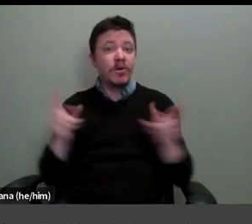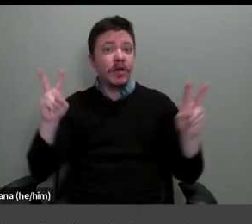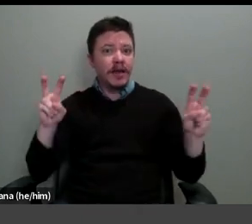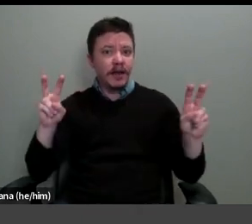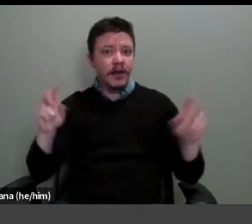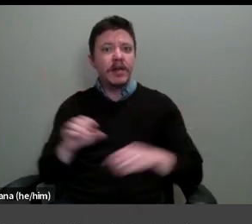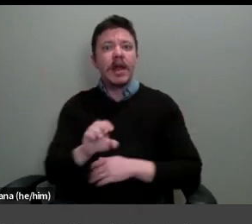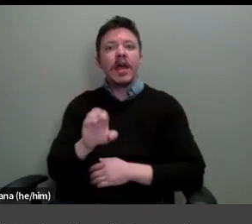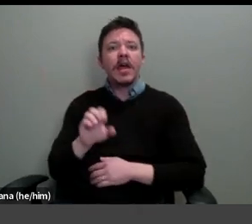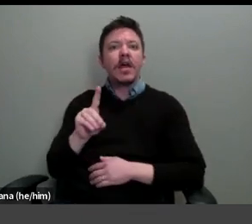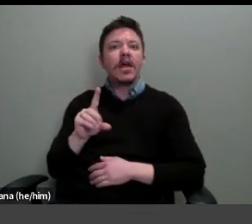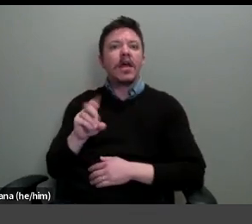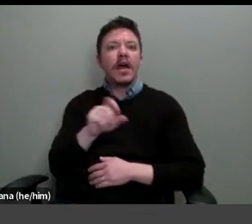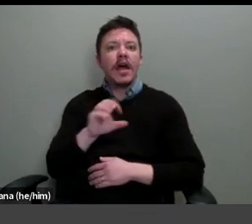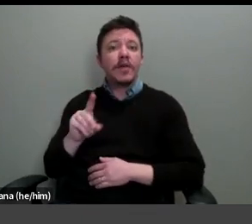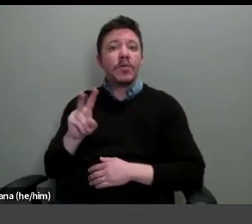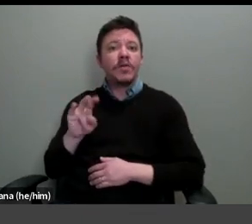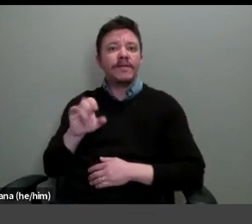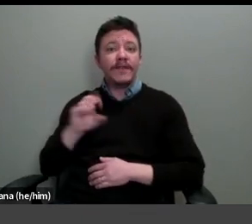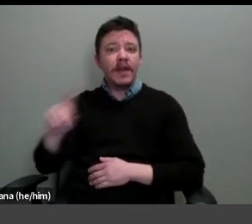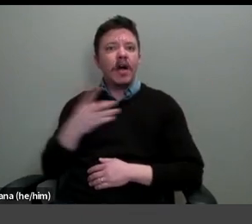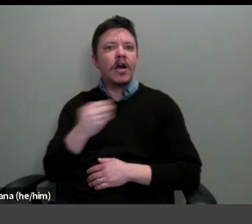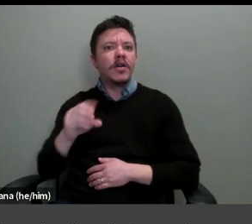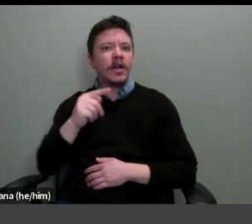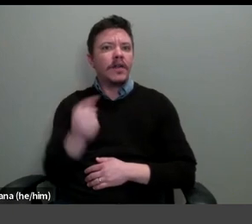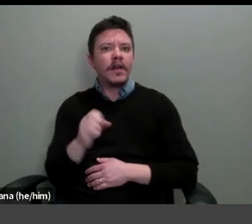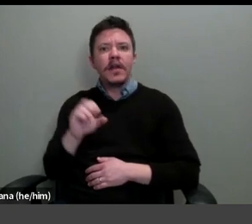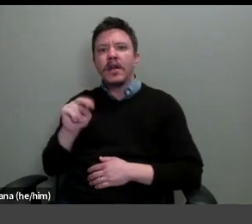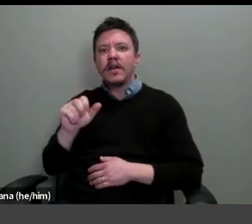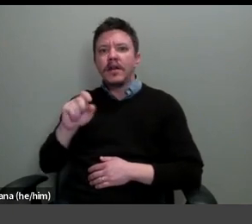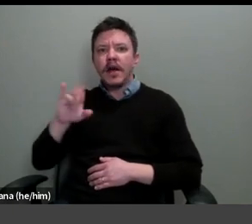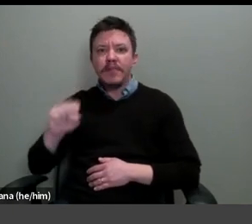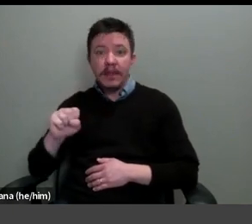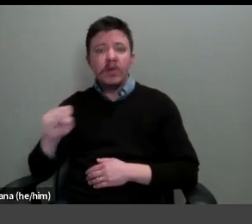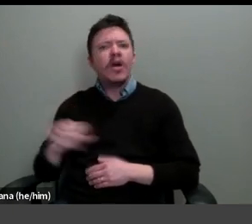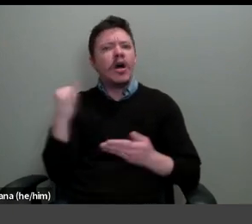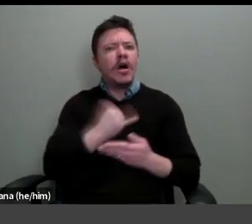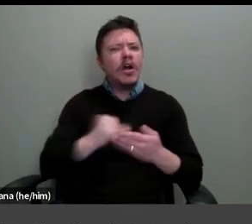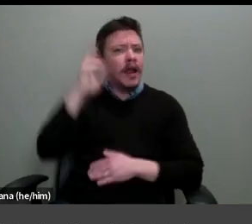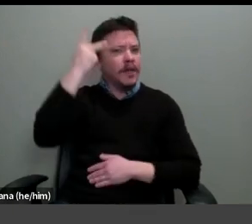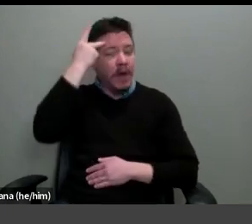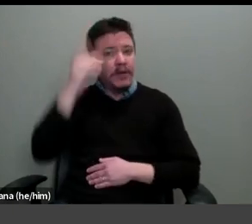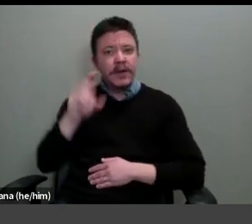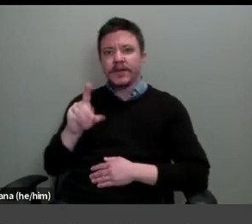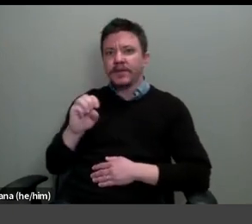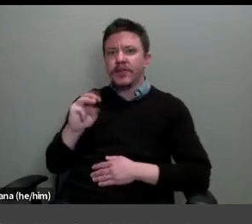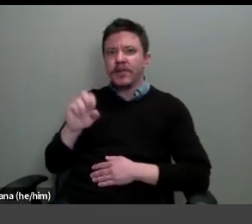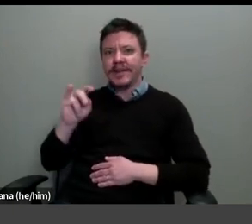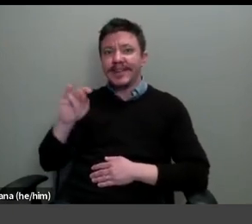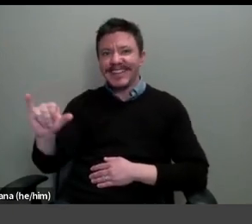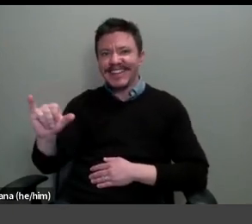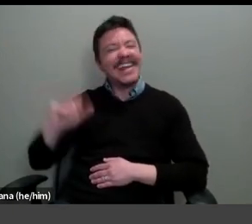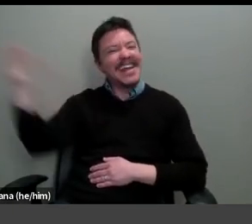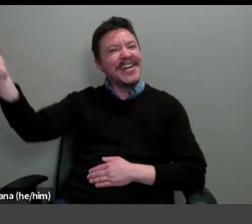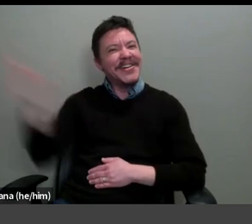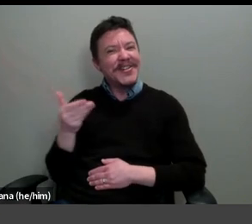Vuillard and the Nabi, Art and the Politics of Domesticity. Welcome, Francesca. And thank you for